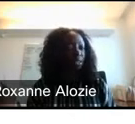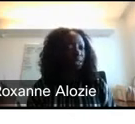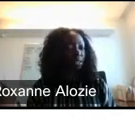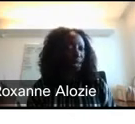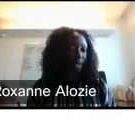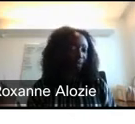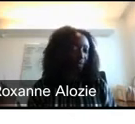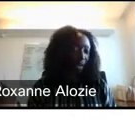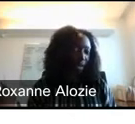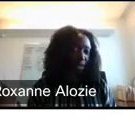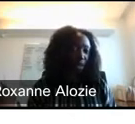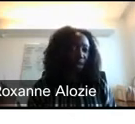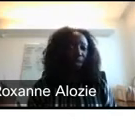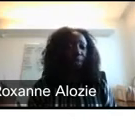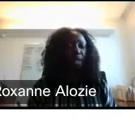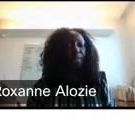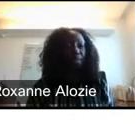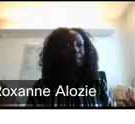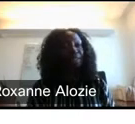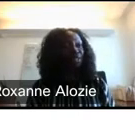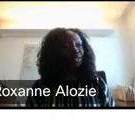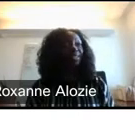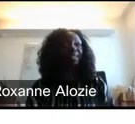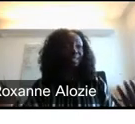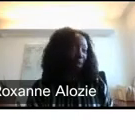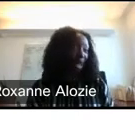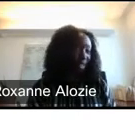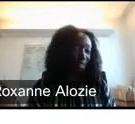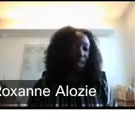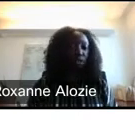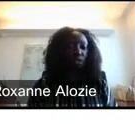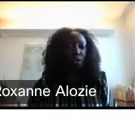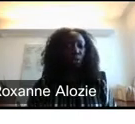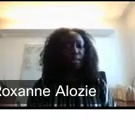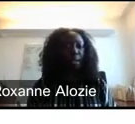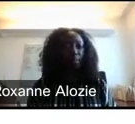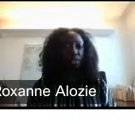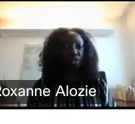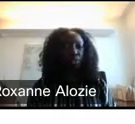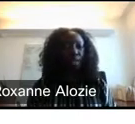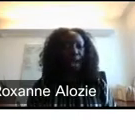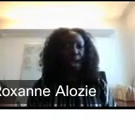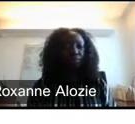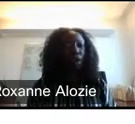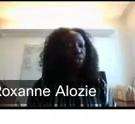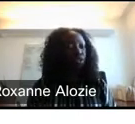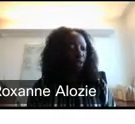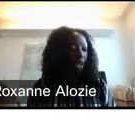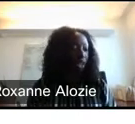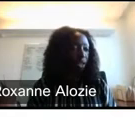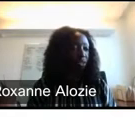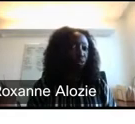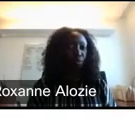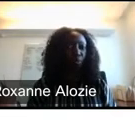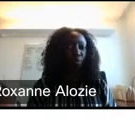long does it take for me to get financing? Well, I think the answer is it depends. So as I mentioned, we have larger